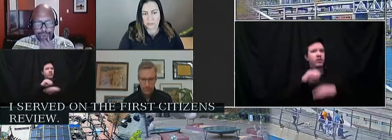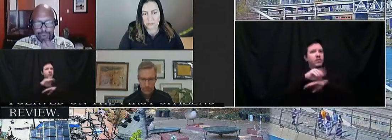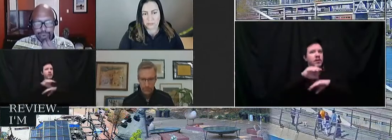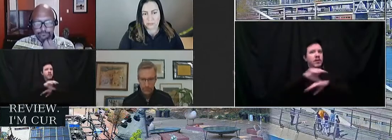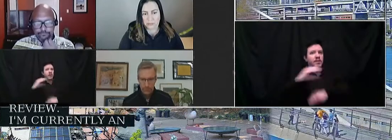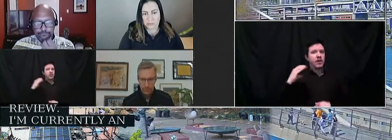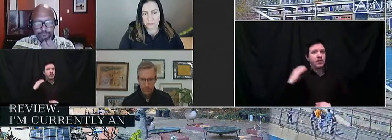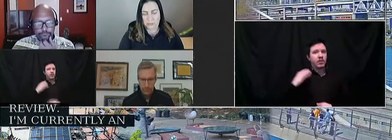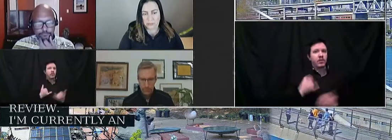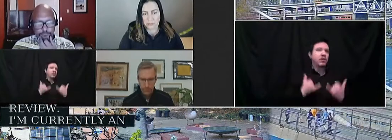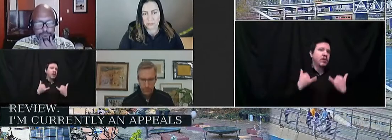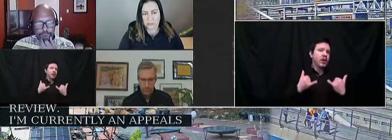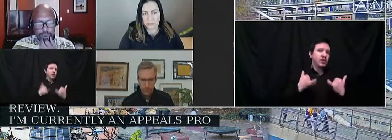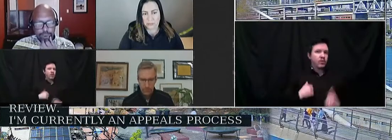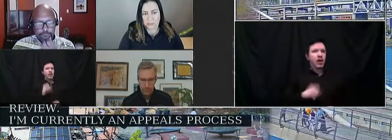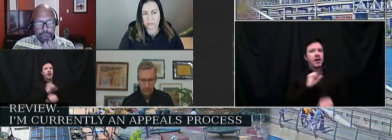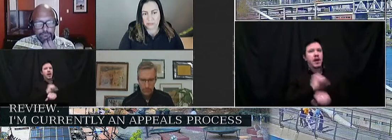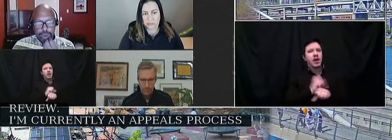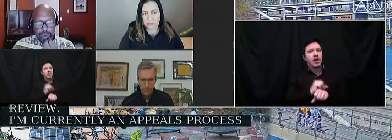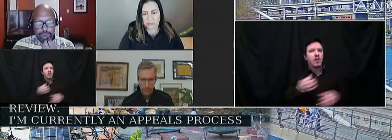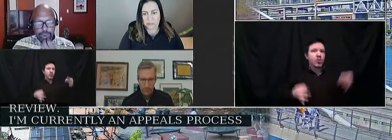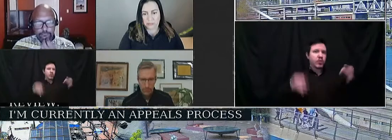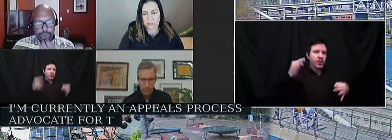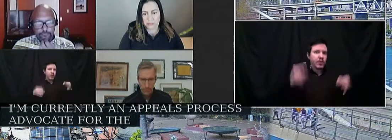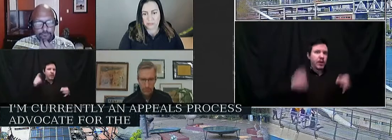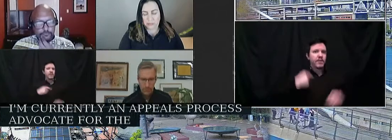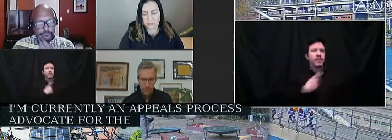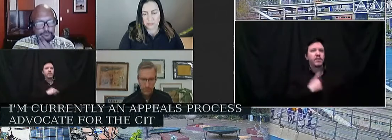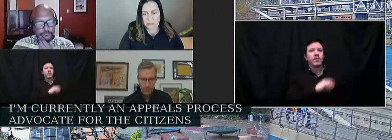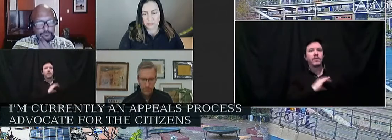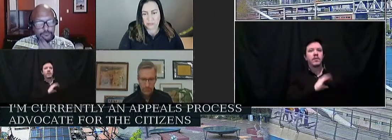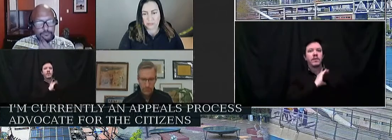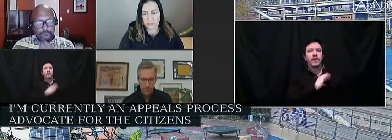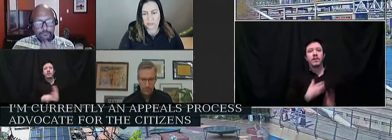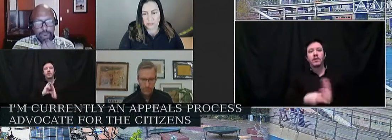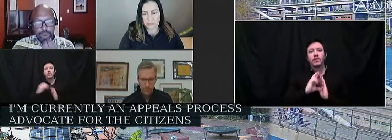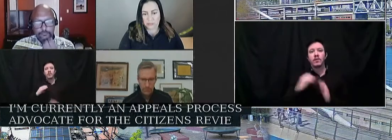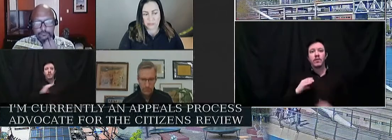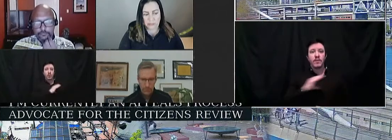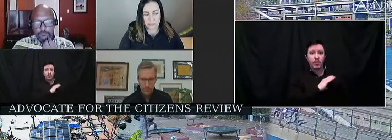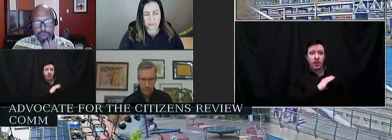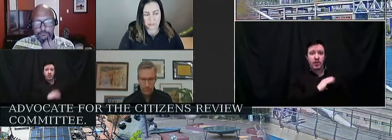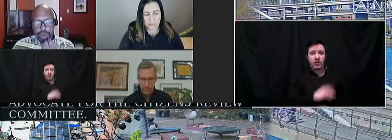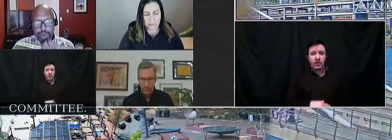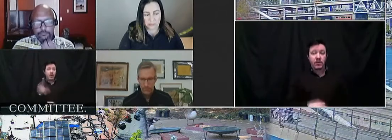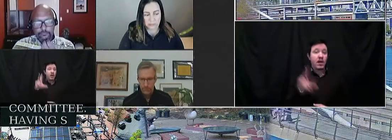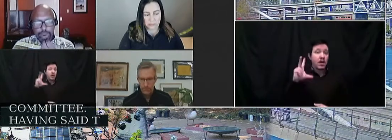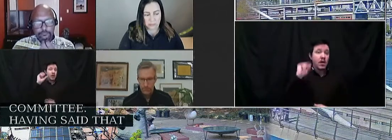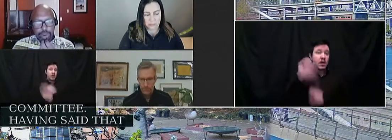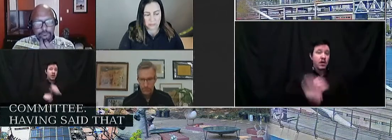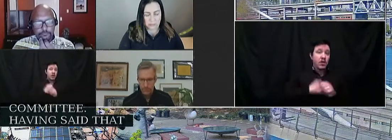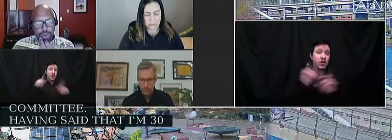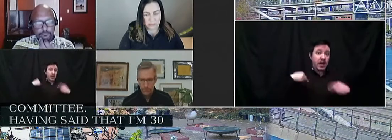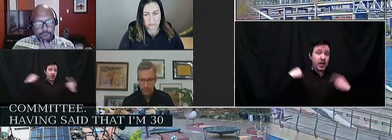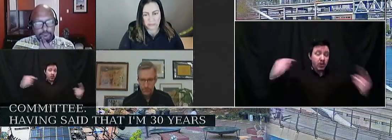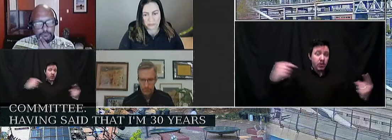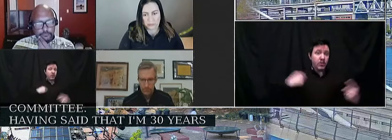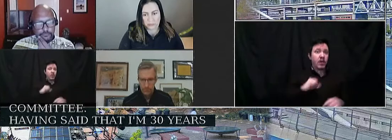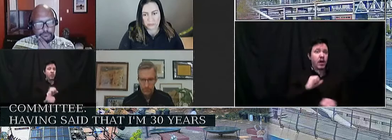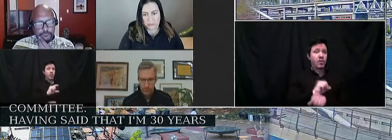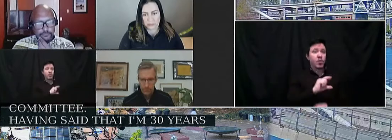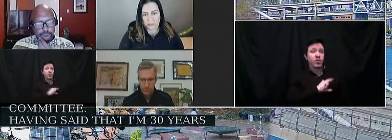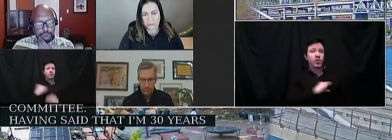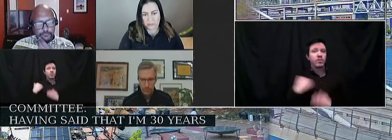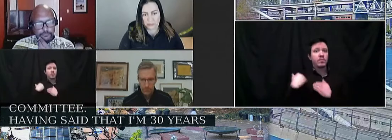process advocate for the Citizens Review Committee. Having said that I'm 30 years in police accountability, I'm